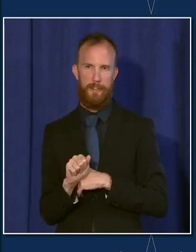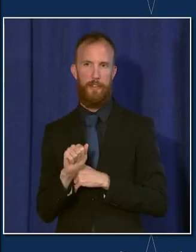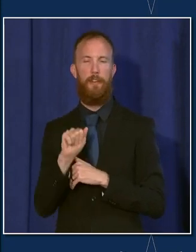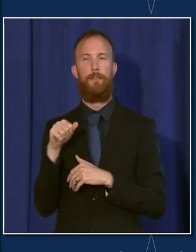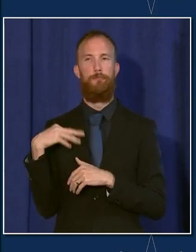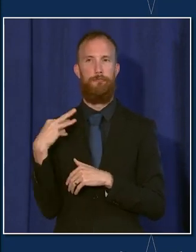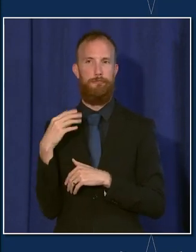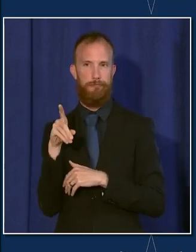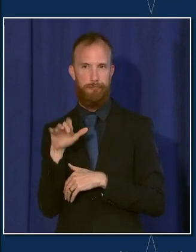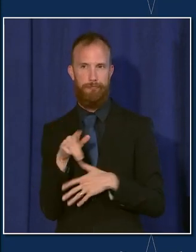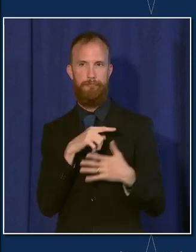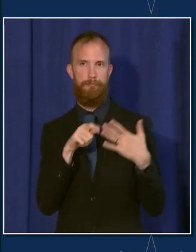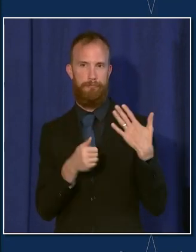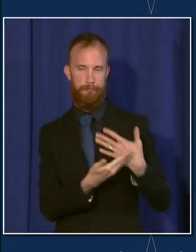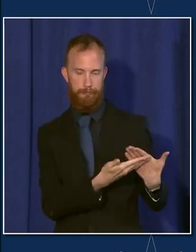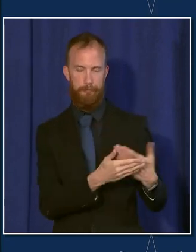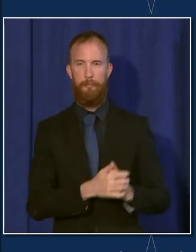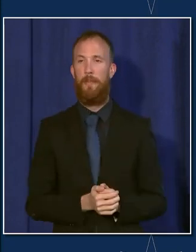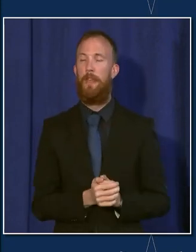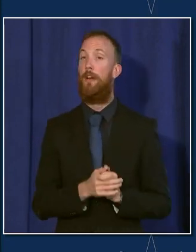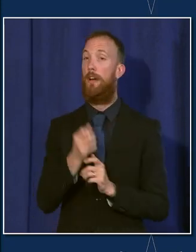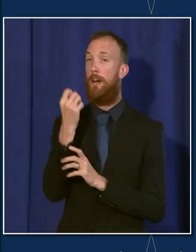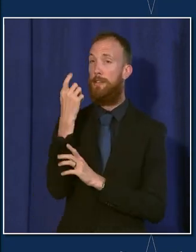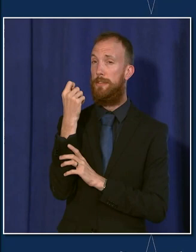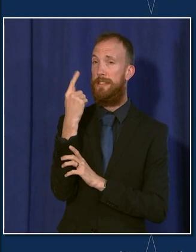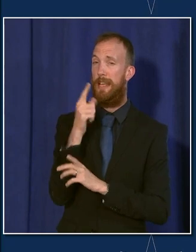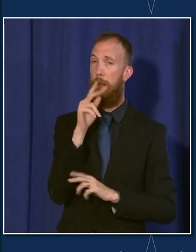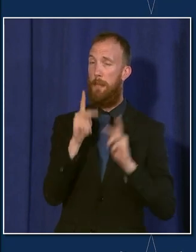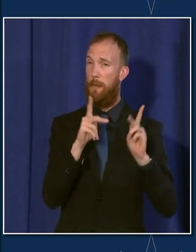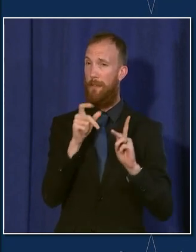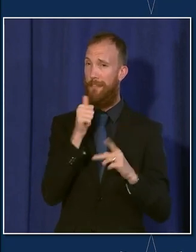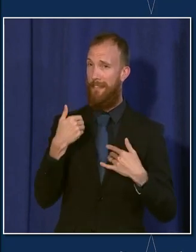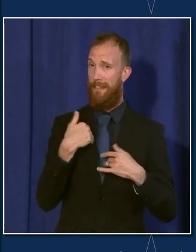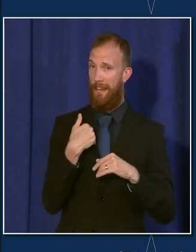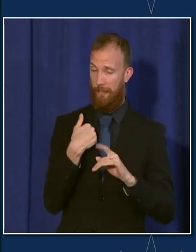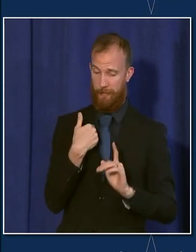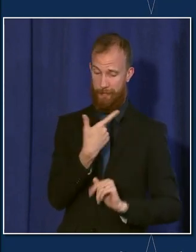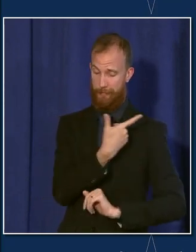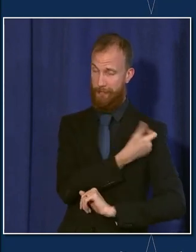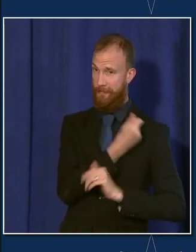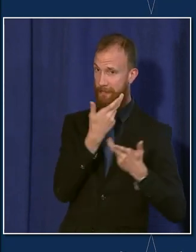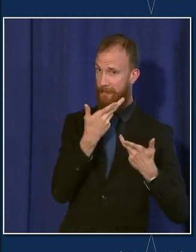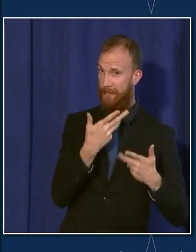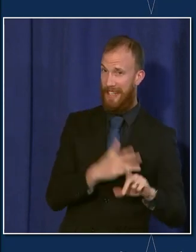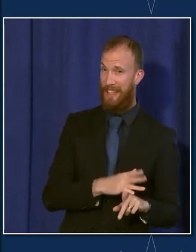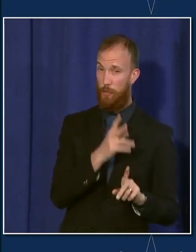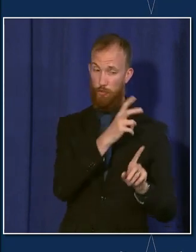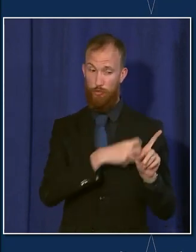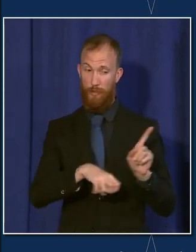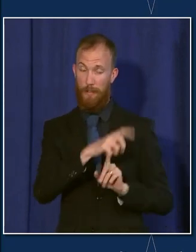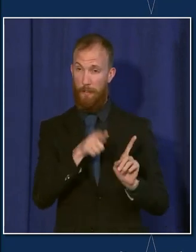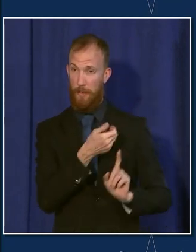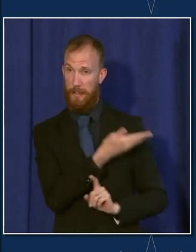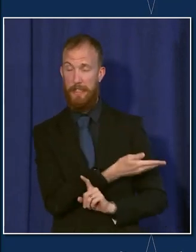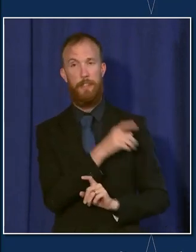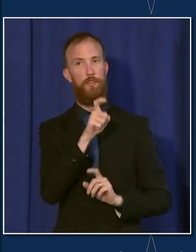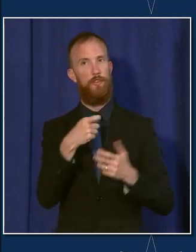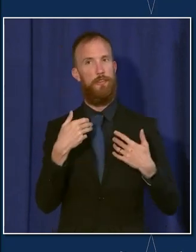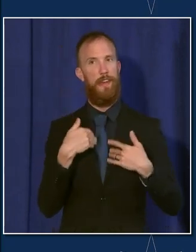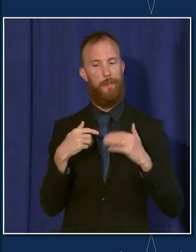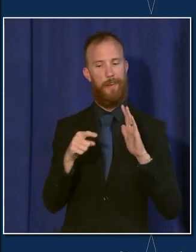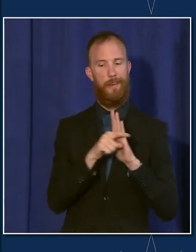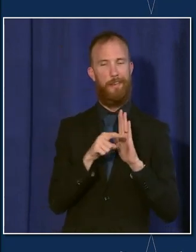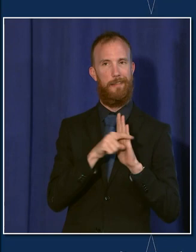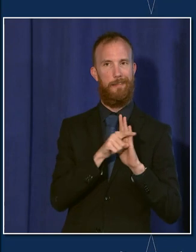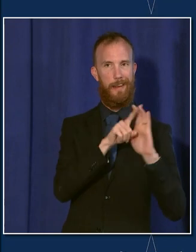As a reminder, unvaccinated people who are traveling from these states and territories should obtain a negative COVID-19